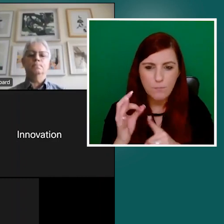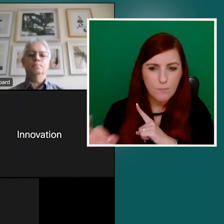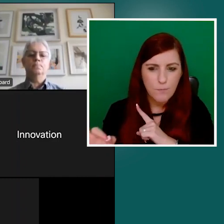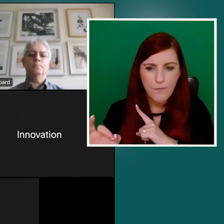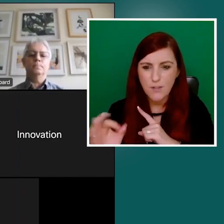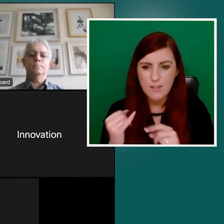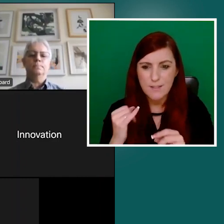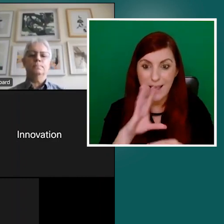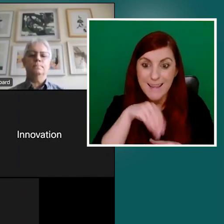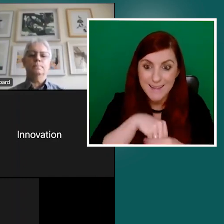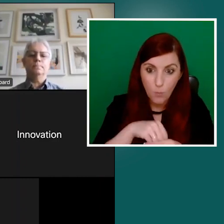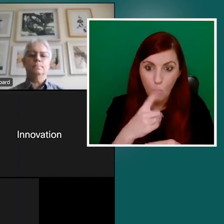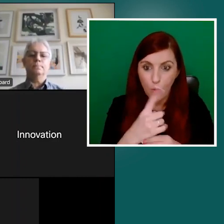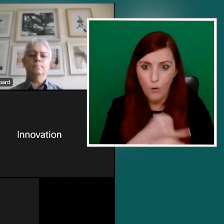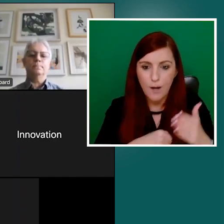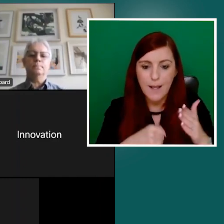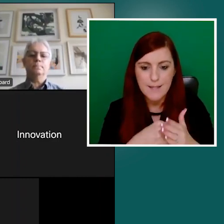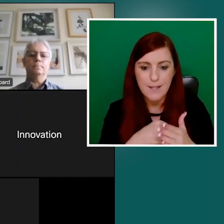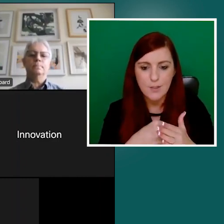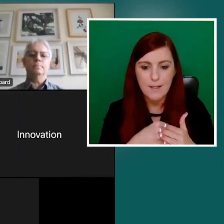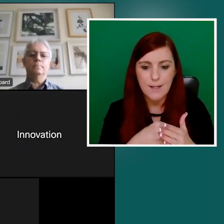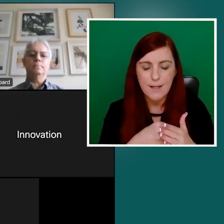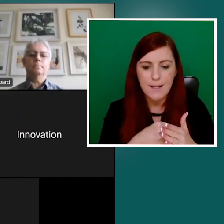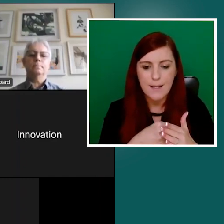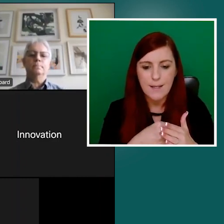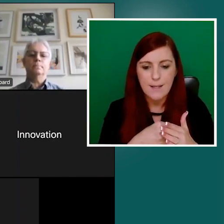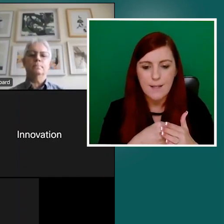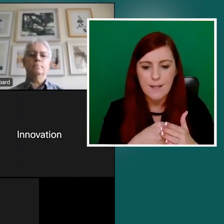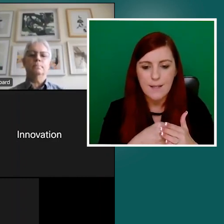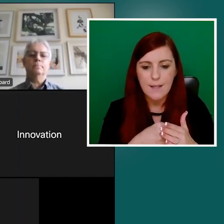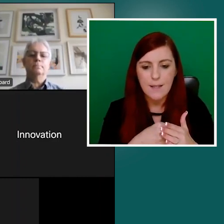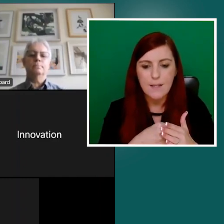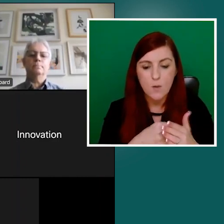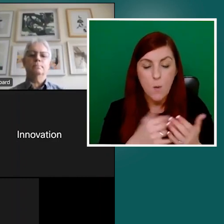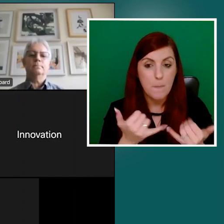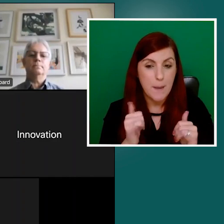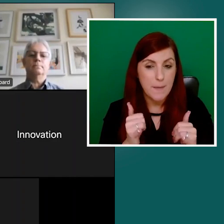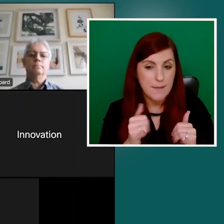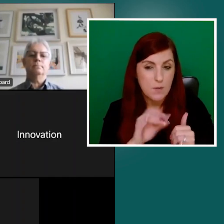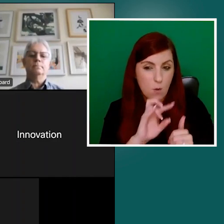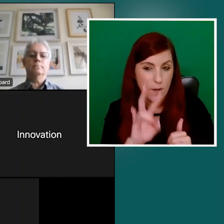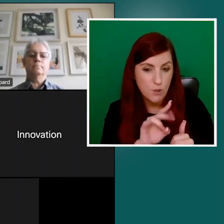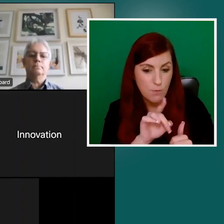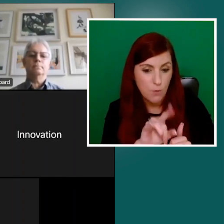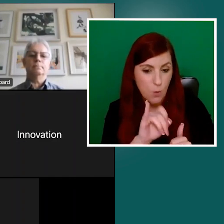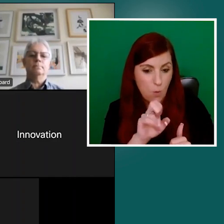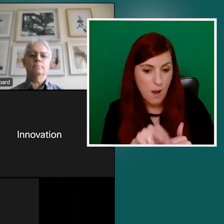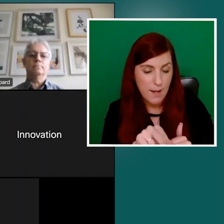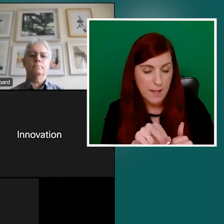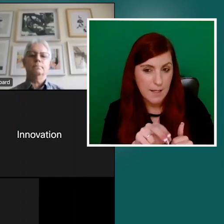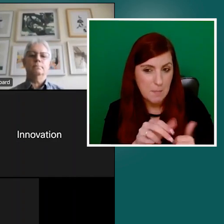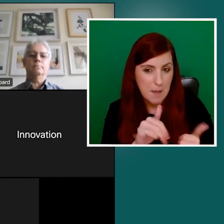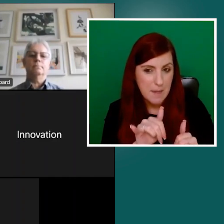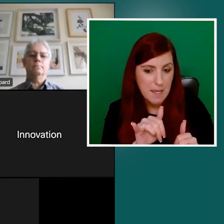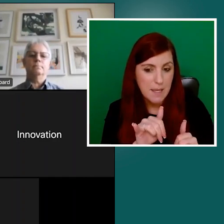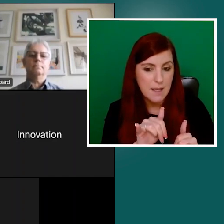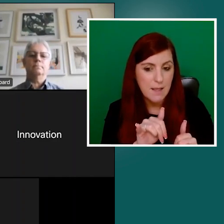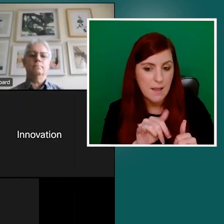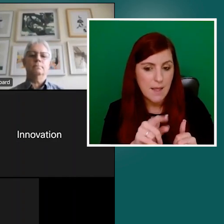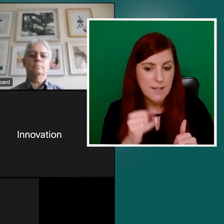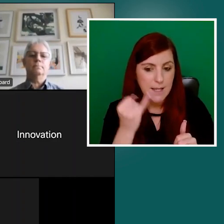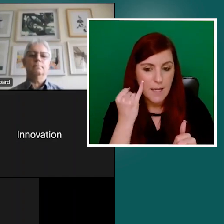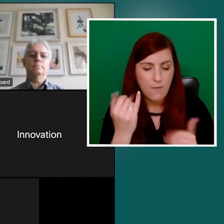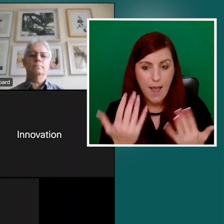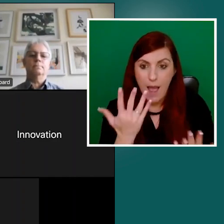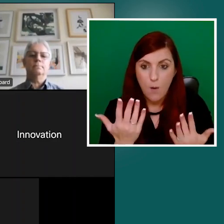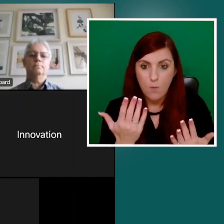and just maybe, and for yourself, Colleen might take this one as well. Um, that idea of where does one start? So what